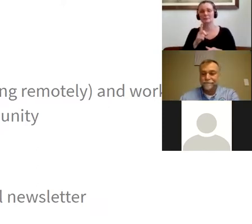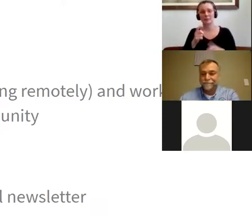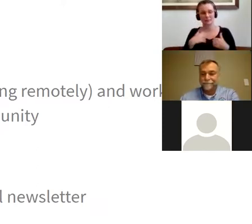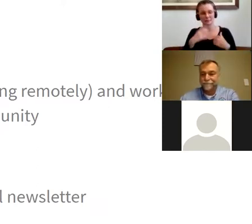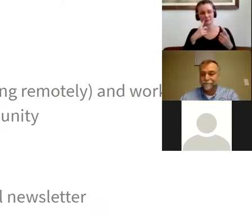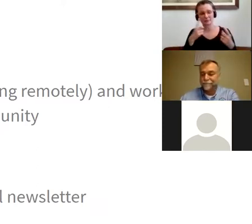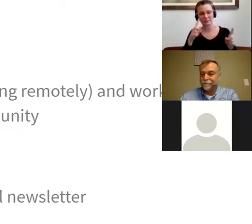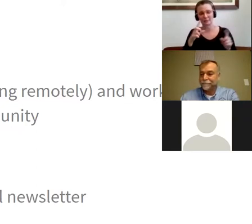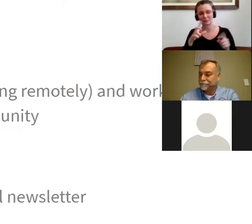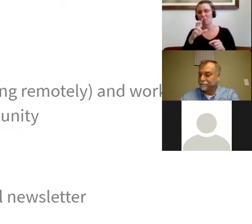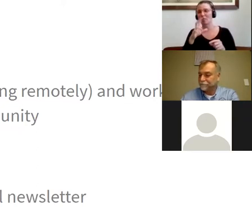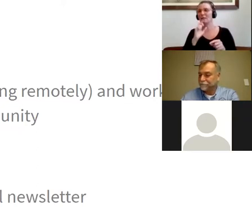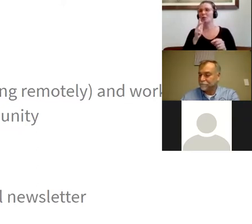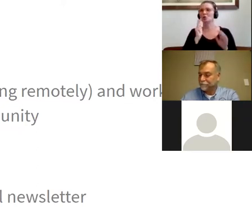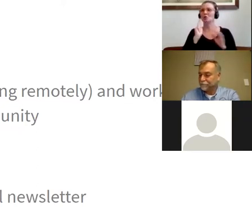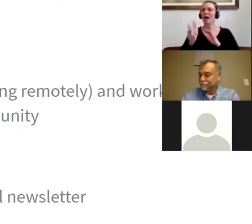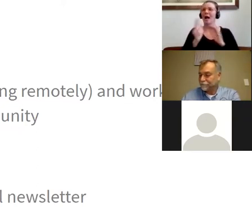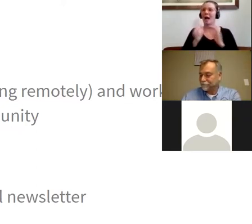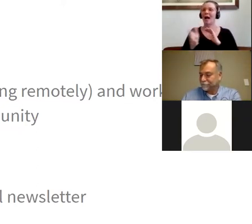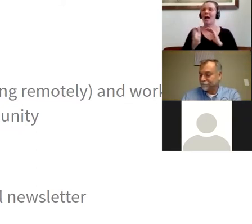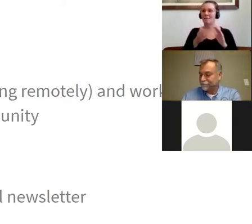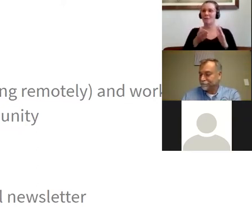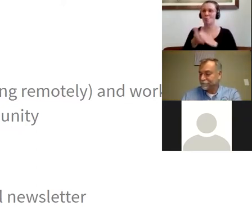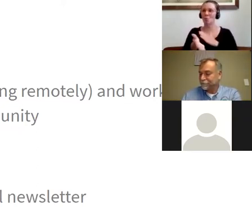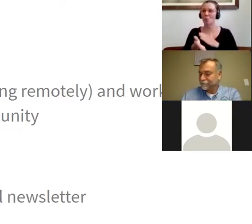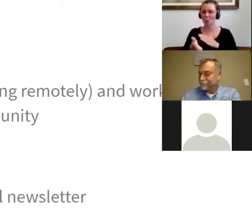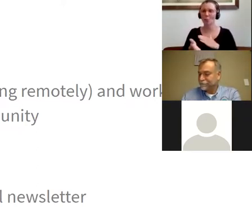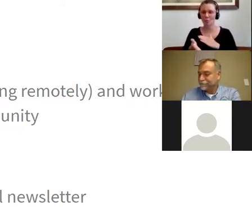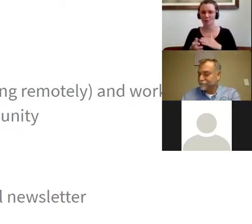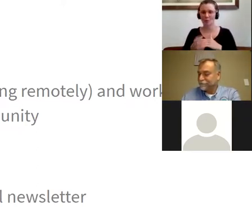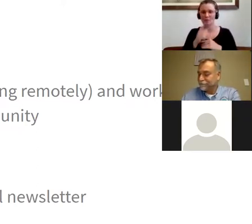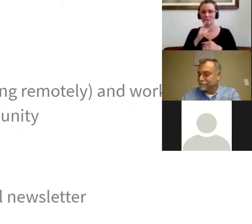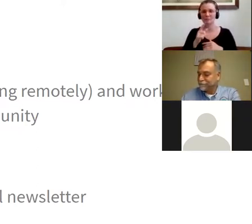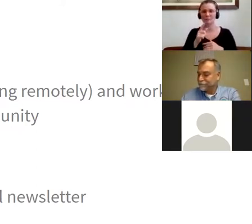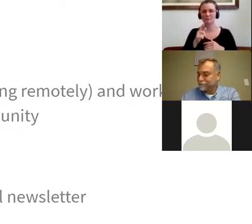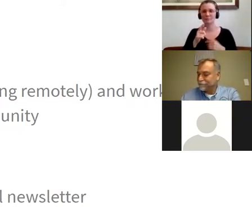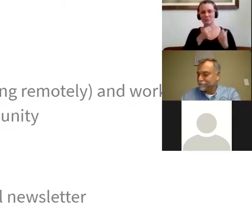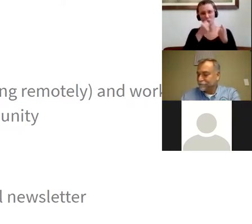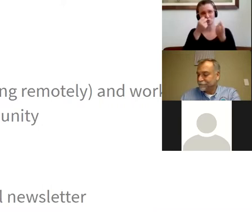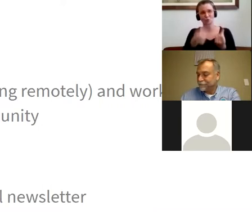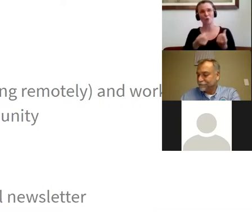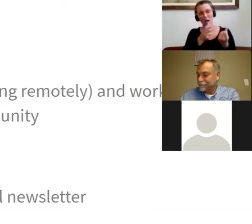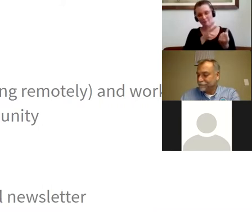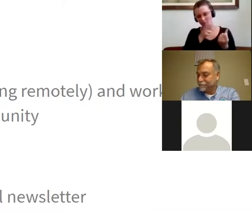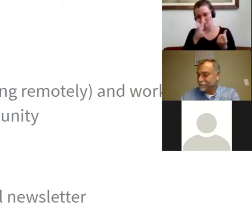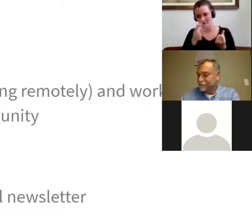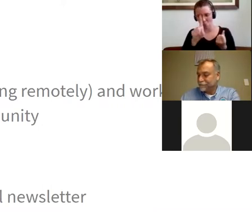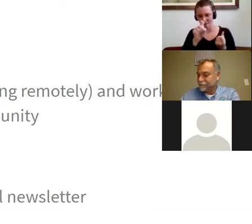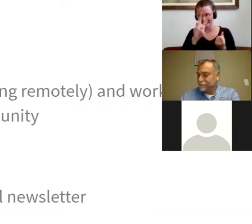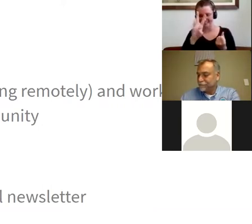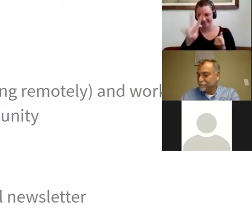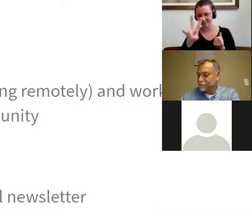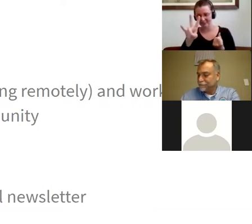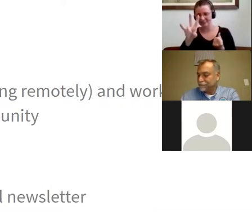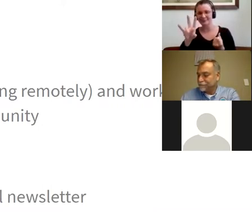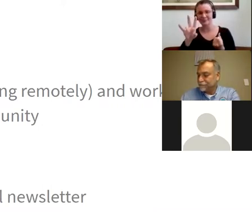-through program. It takes about 30 seconds. You're going to drive up to 167 Holland Street. You're going to pull in